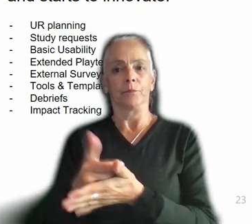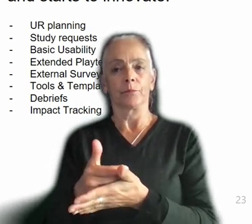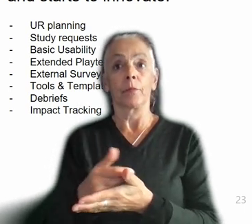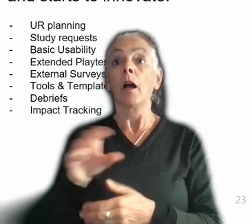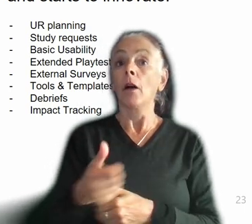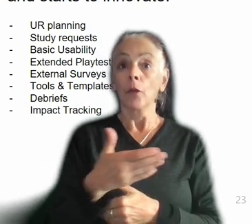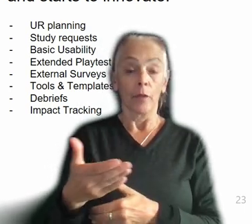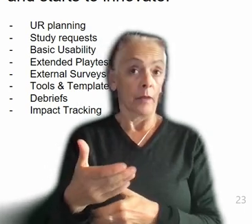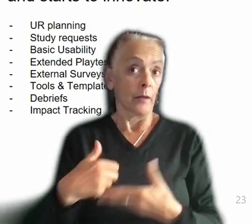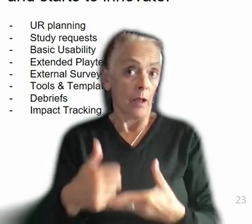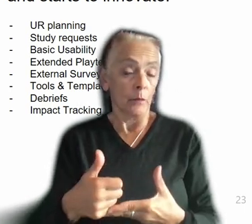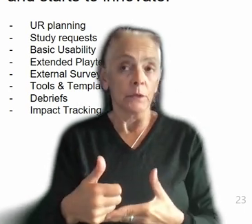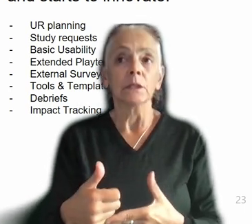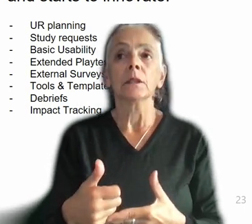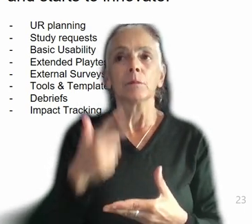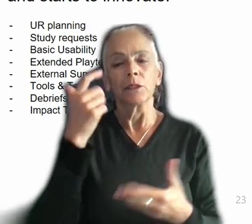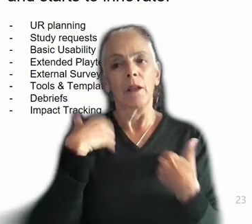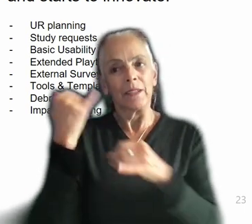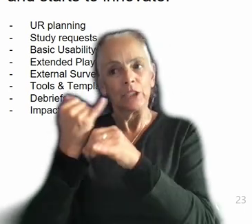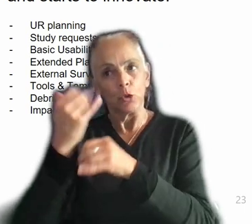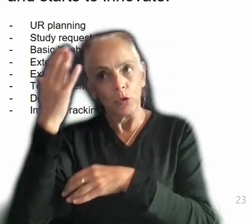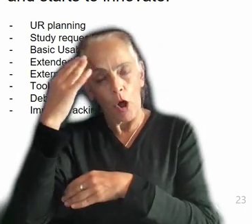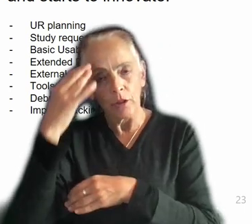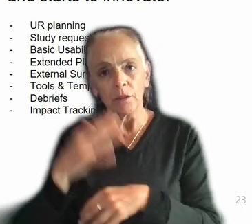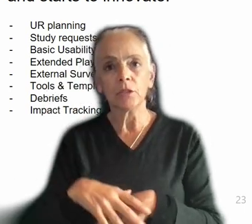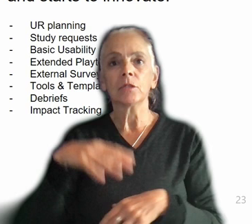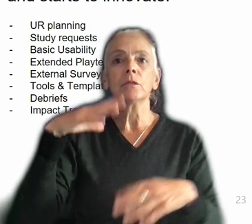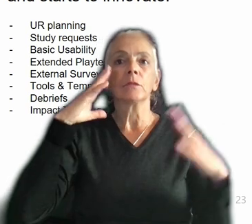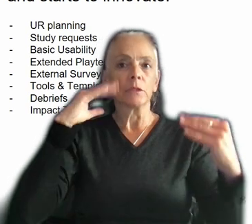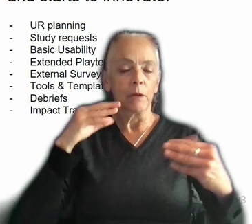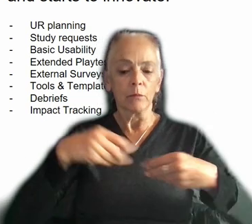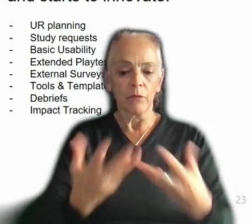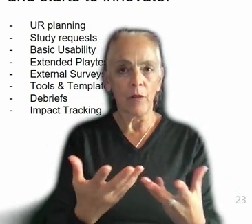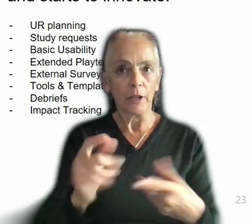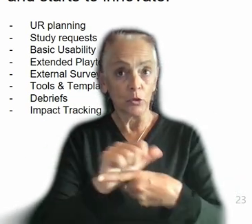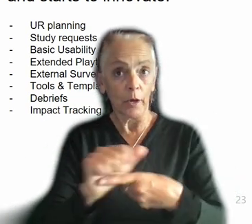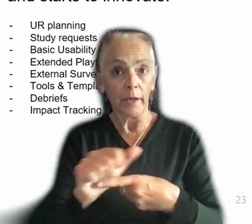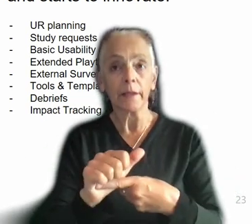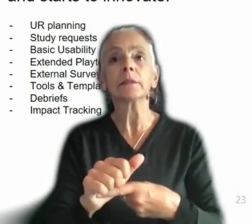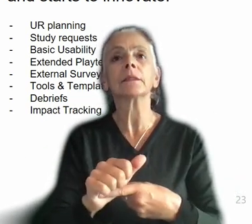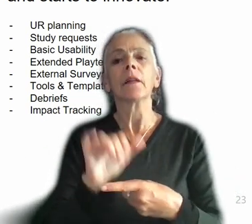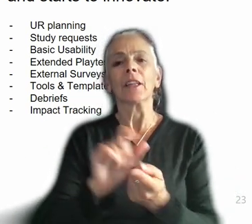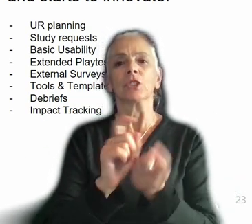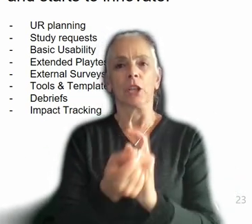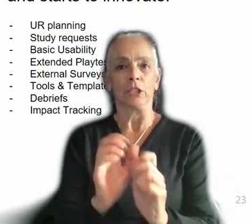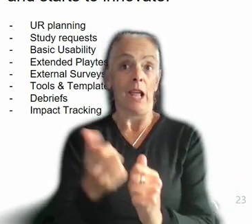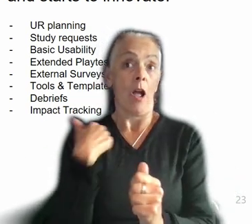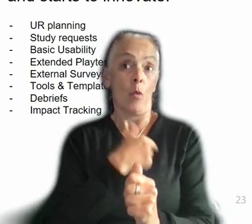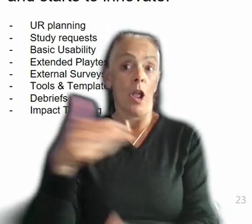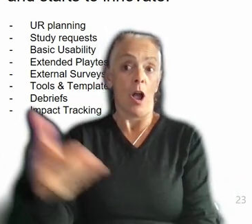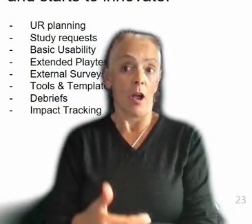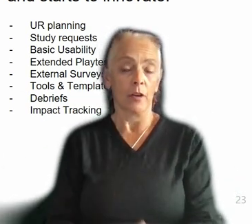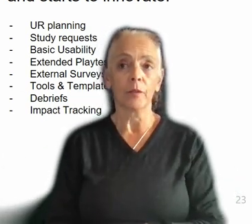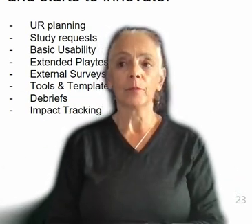institutional knowledge and we expect to be able to provide this sort of training for people, is it changes the way that we hire. So I've talked in the past